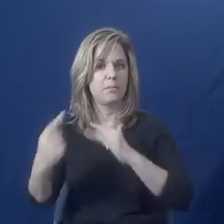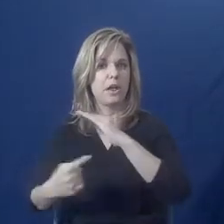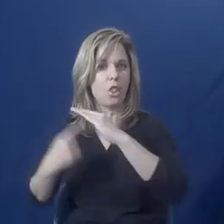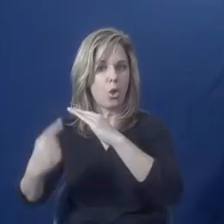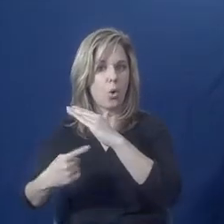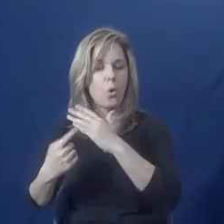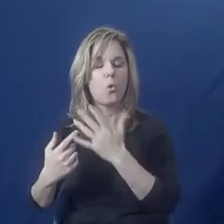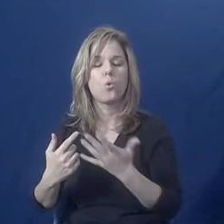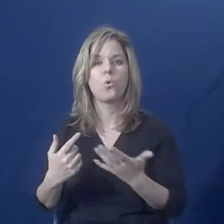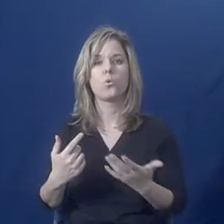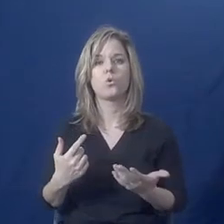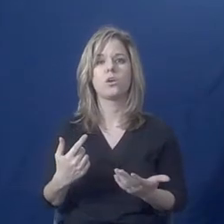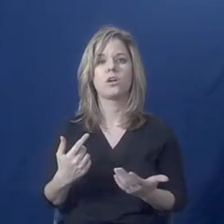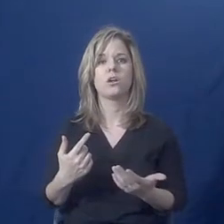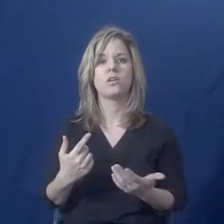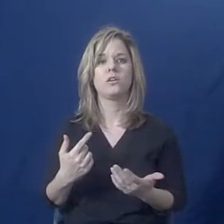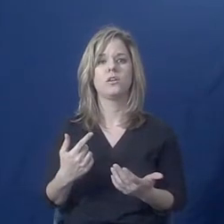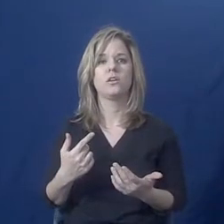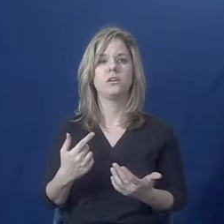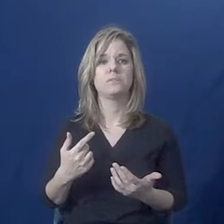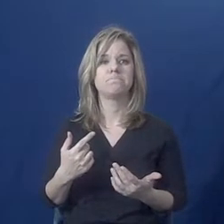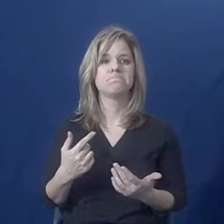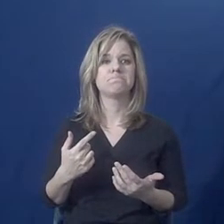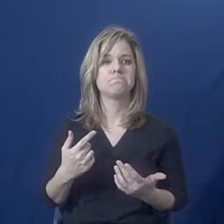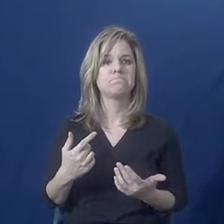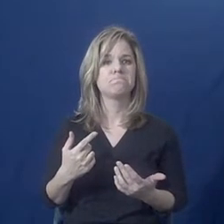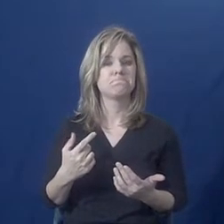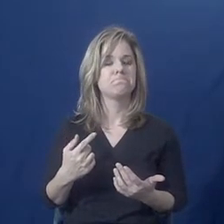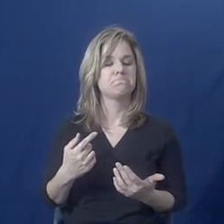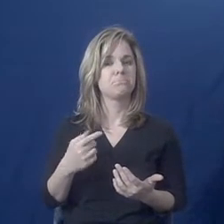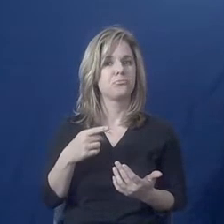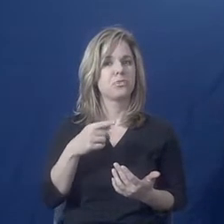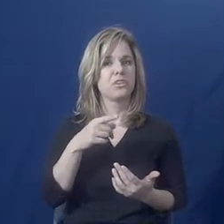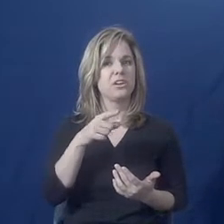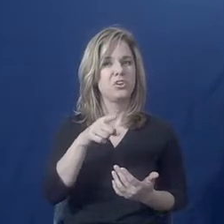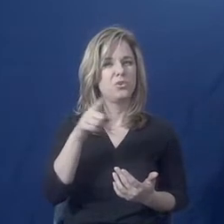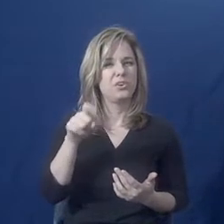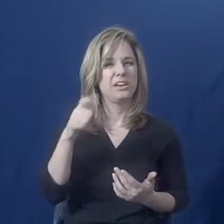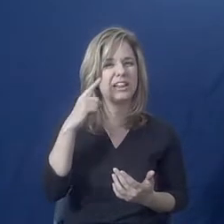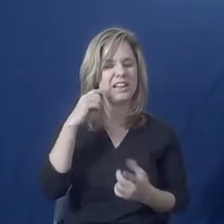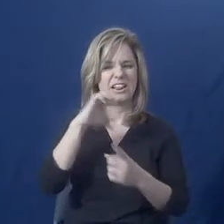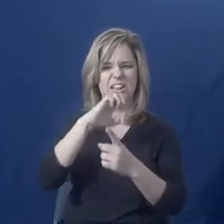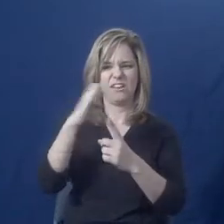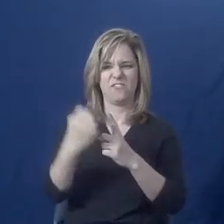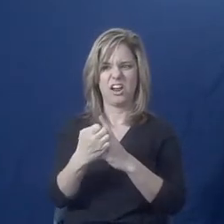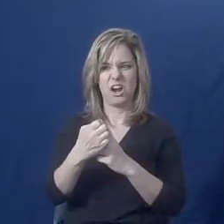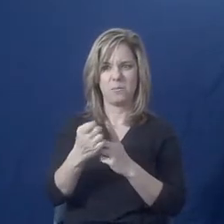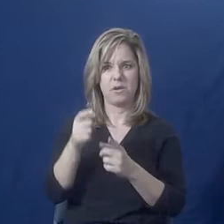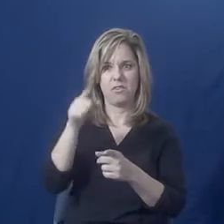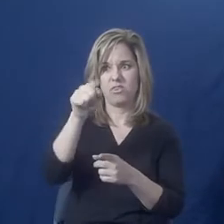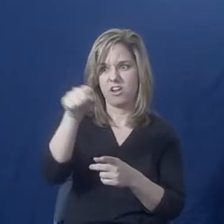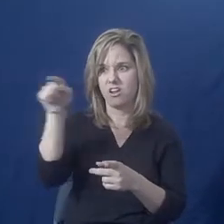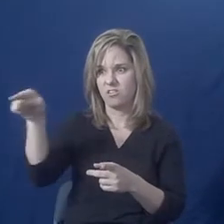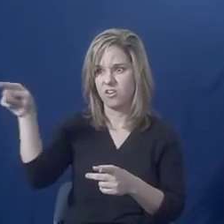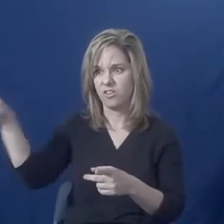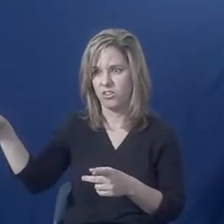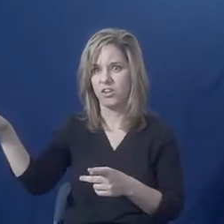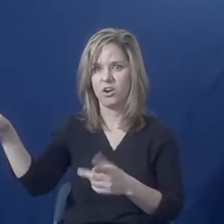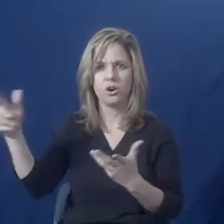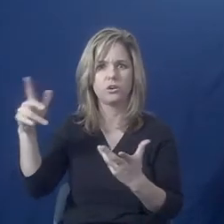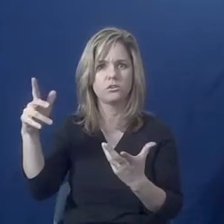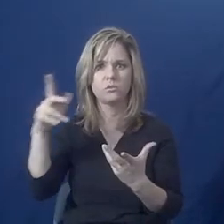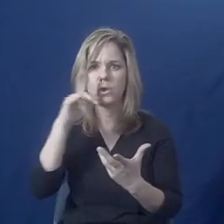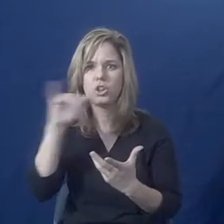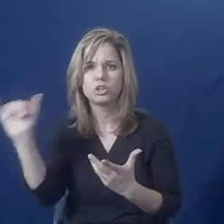you Do you Okay. Well, were you waiting for for do youdanm Élmongly everything you're or are looking at hiding handline? So obviously